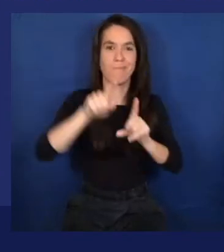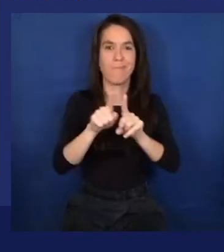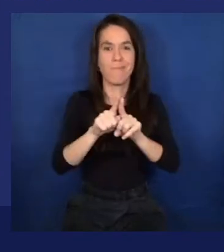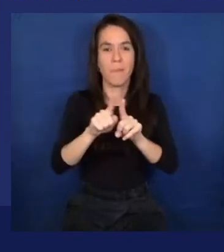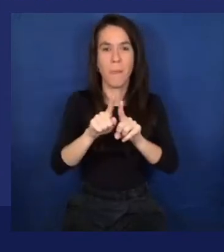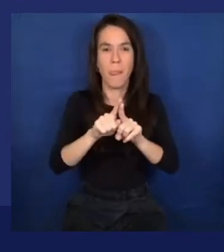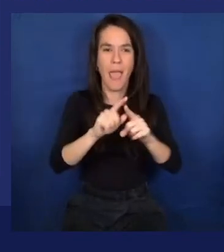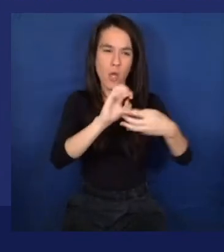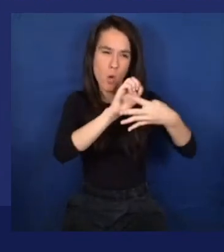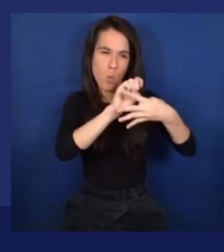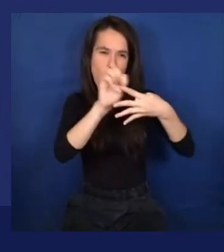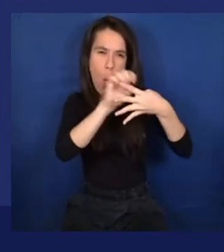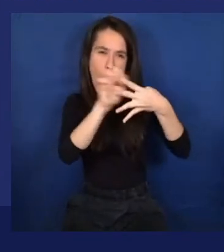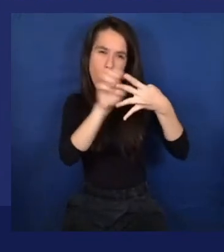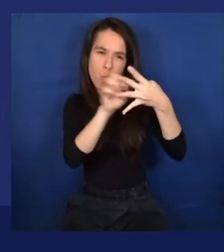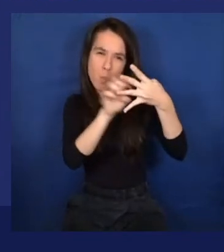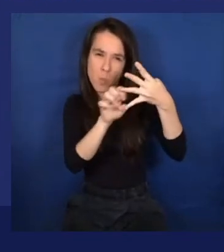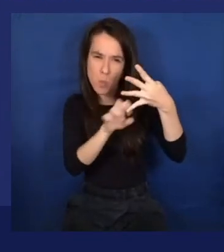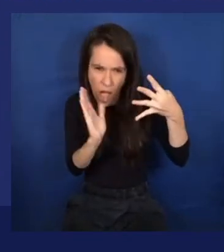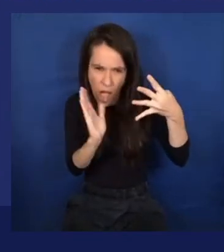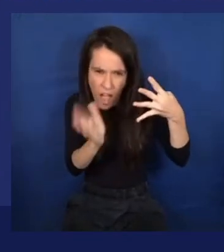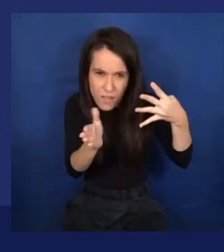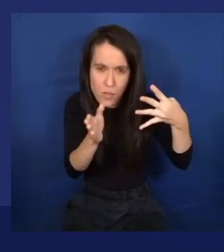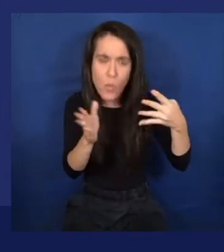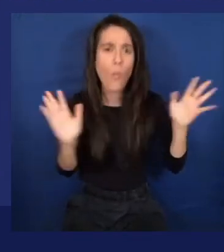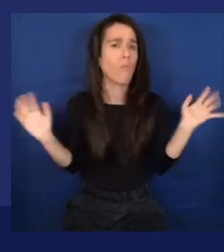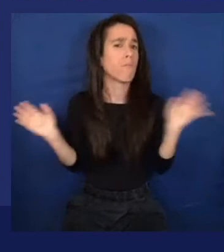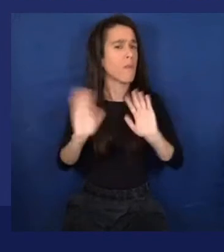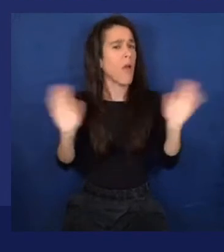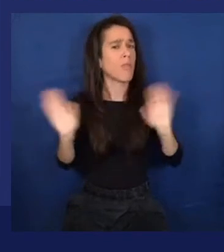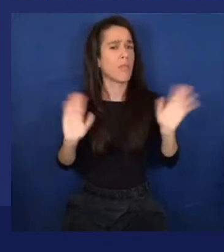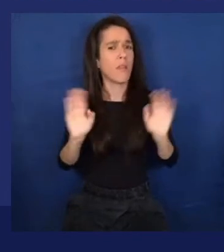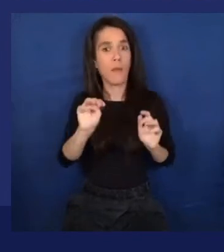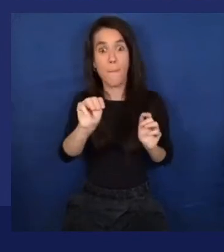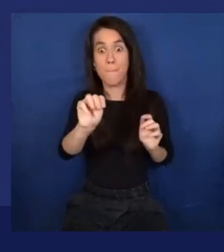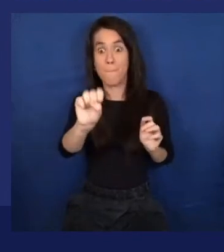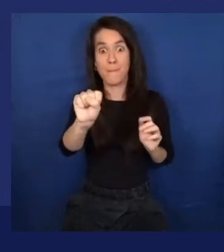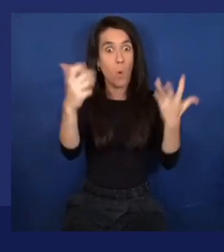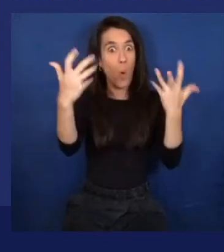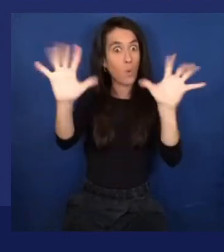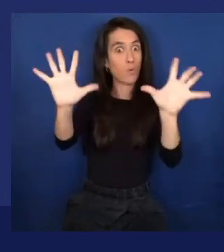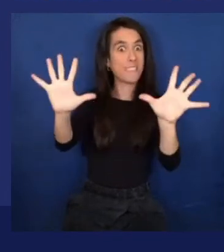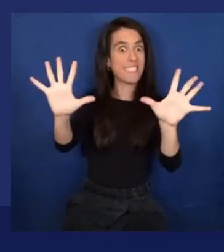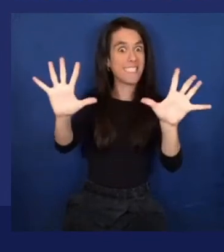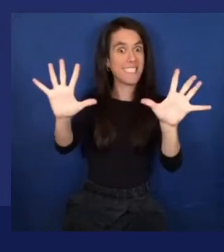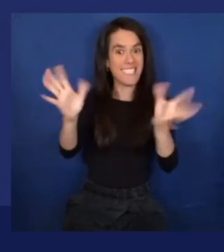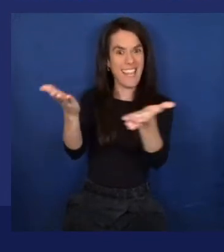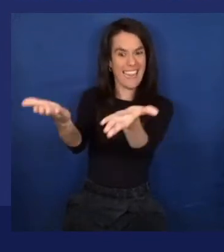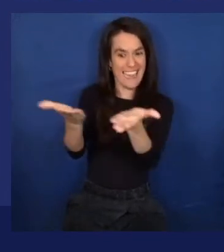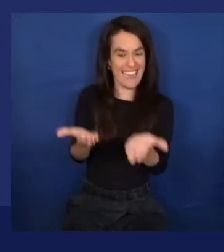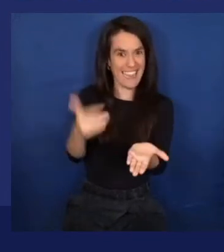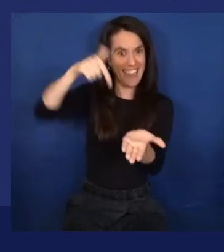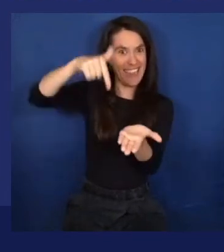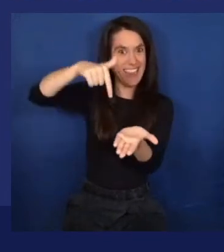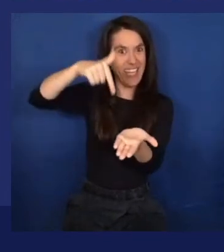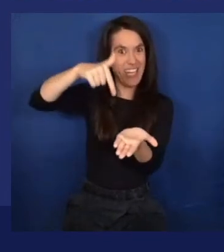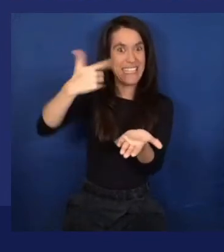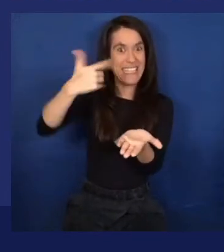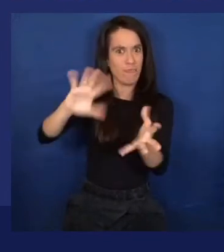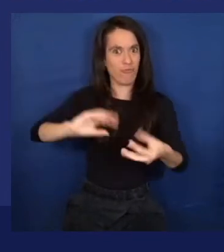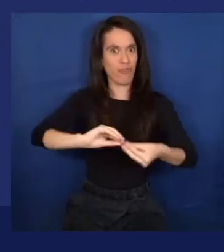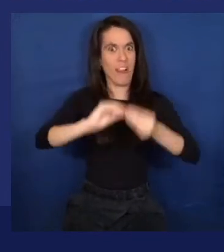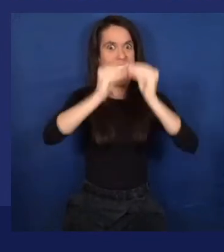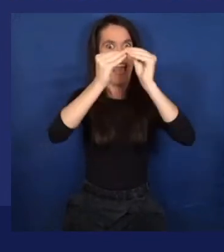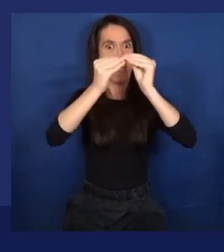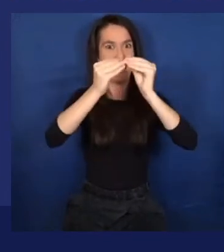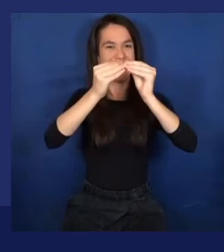of this to work? No. Not at all. Microsoft have done it already for you because they already created a deep